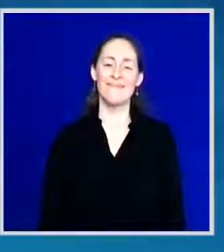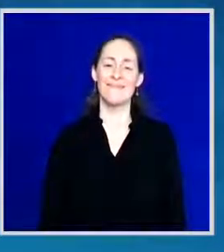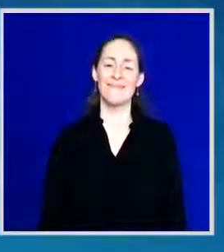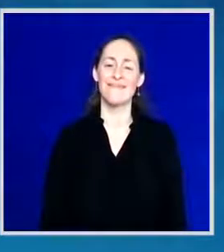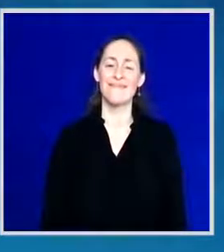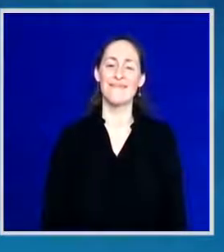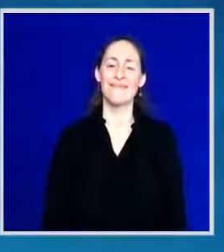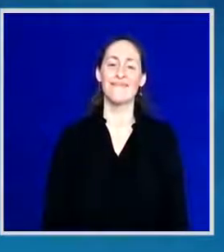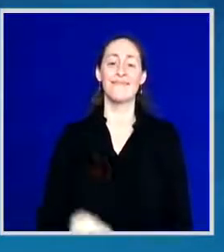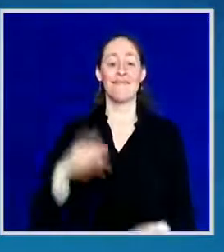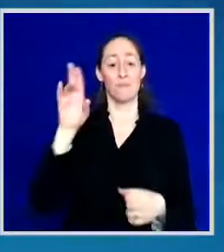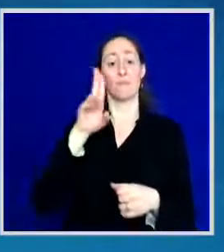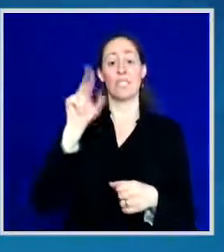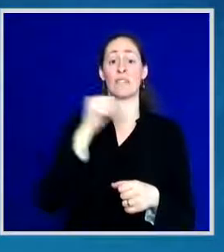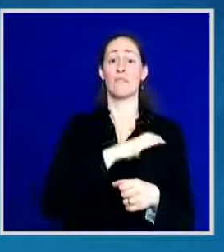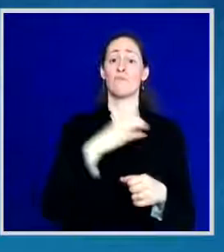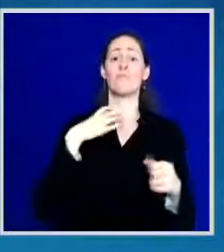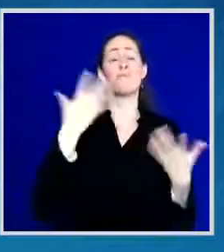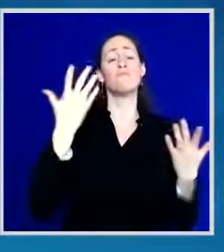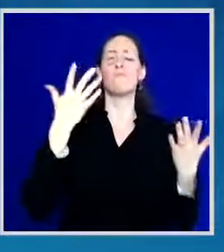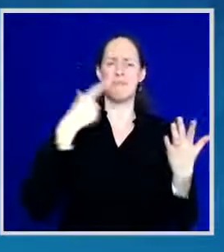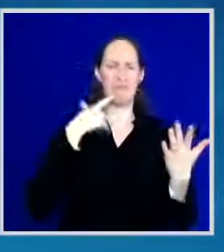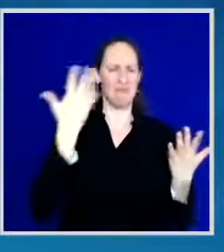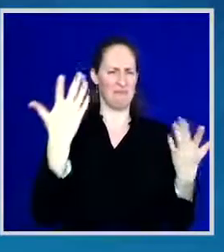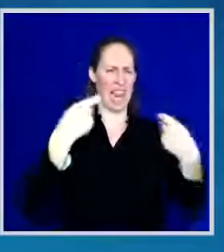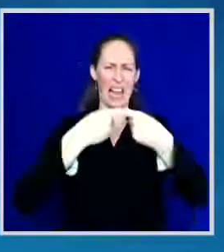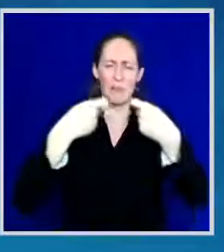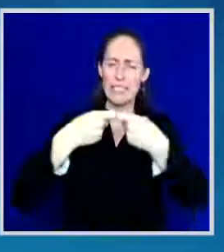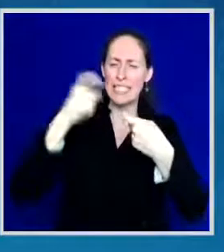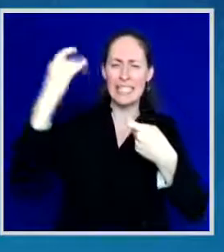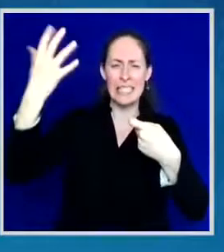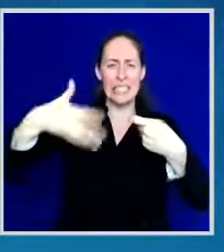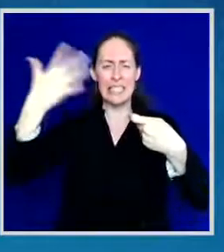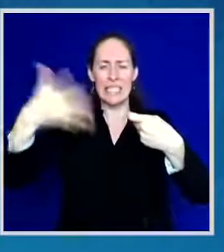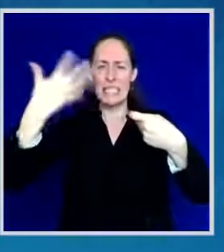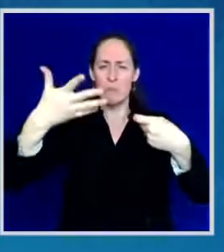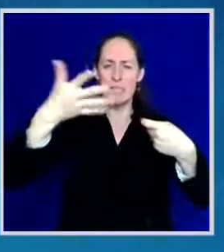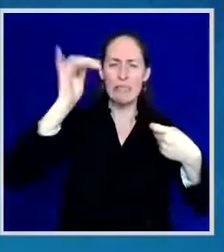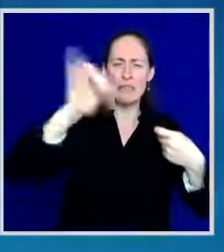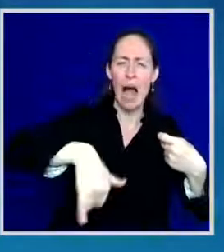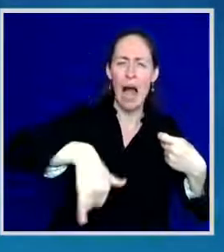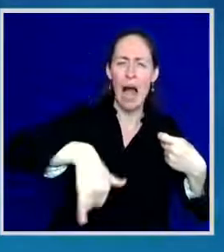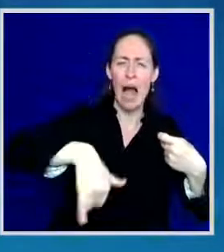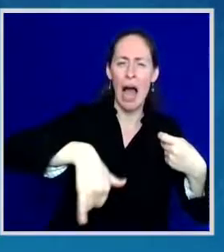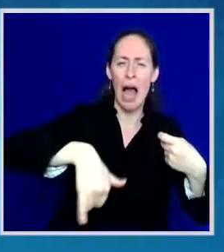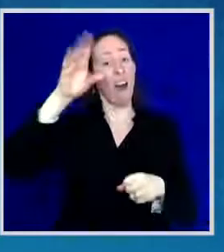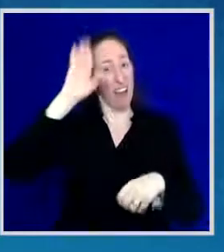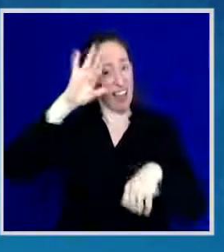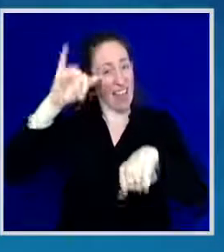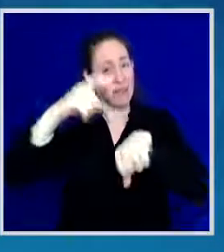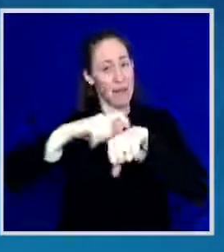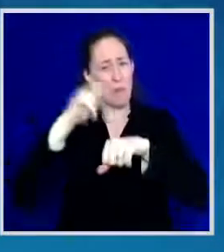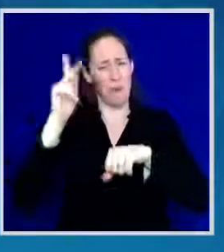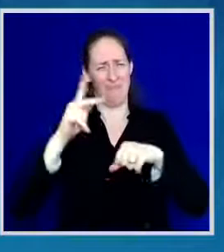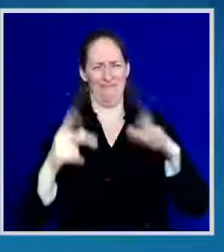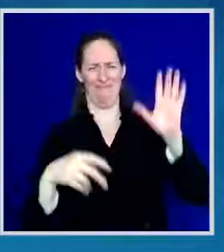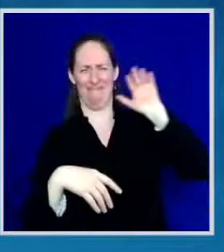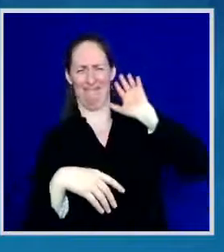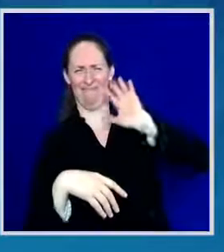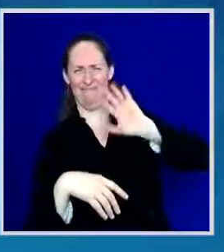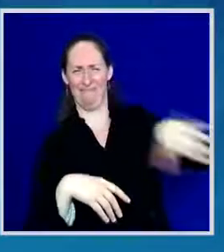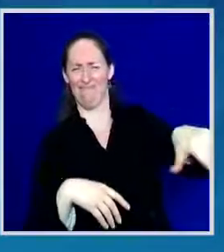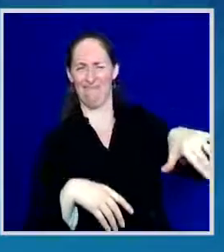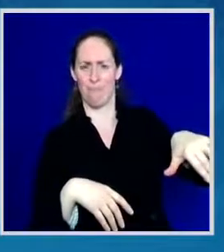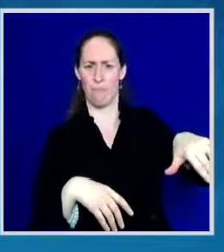thing called electricity, but there are folks that are being left out. And that's not going to be right because they will be left behind.